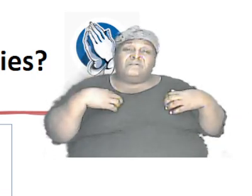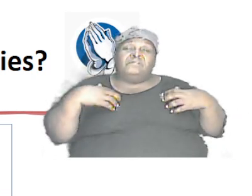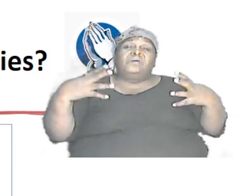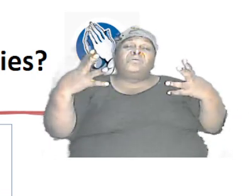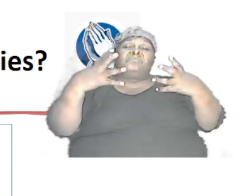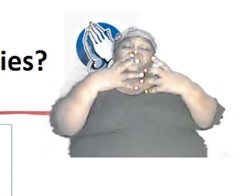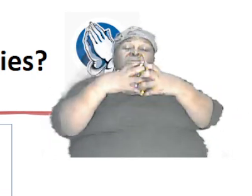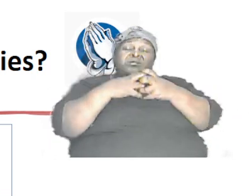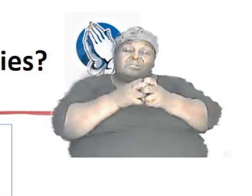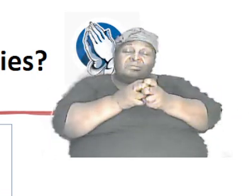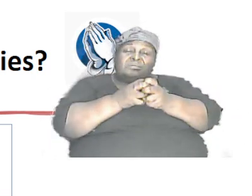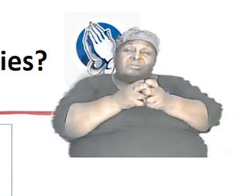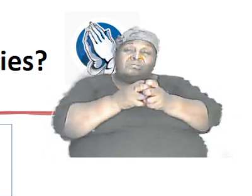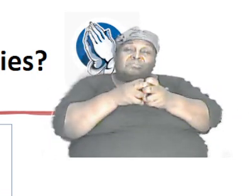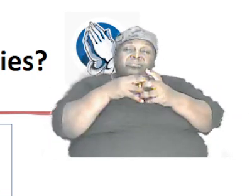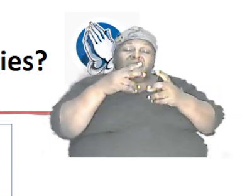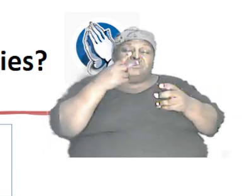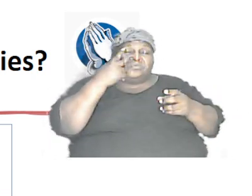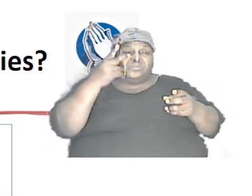But look what has happened.